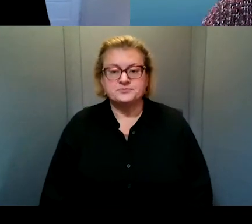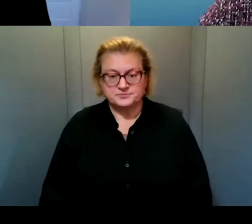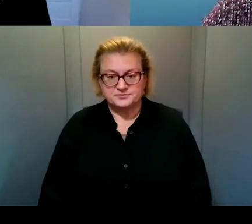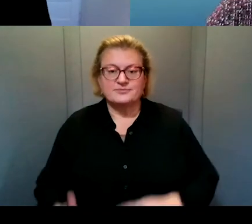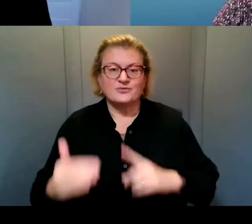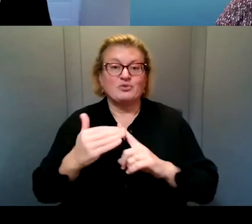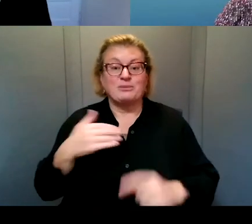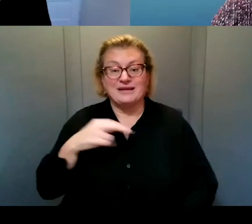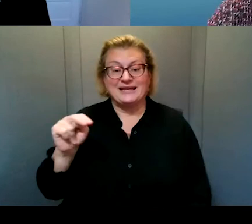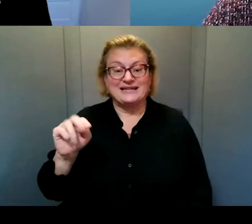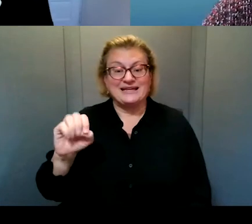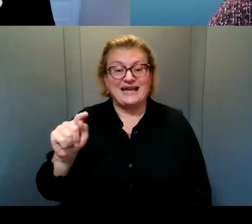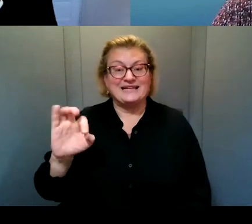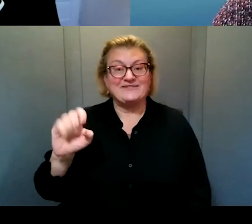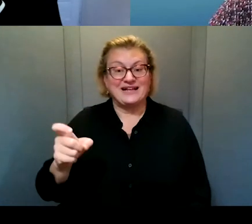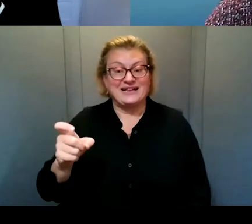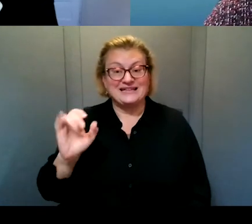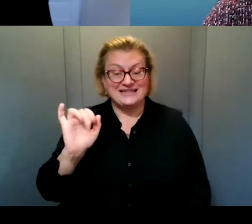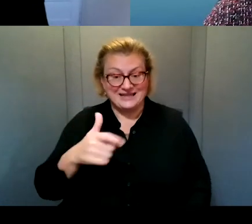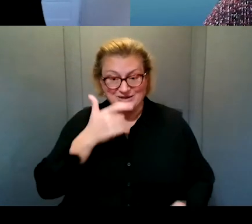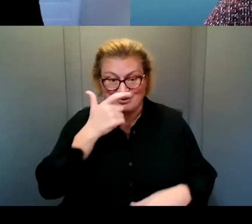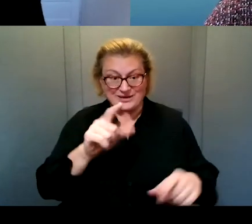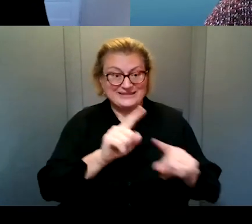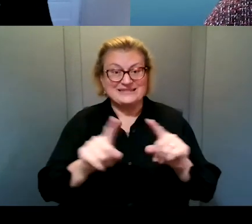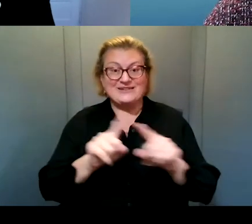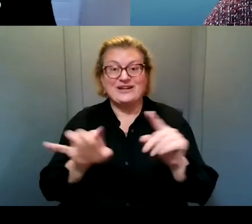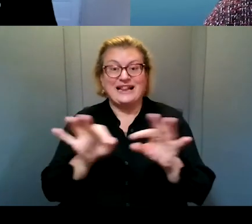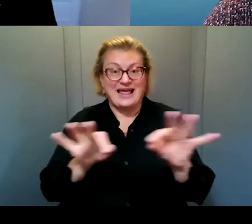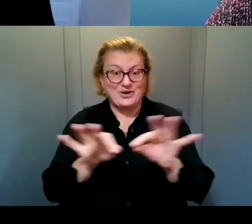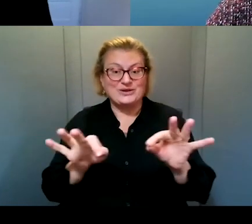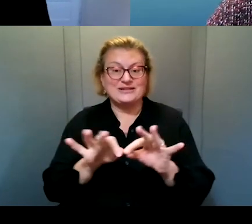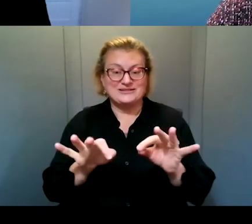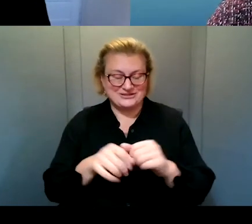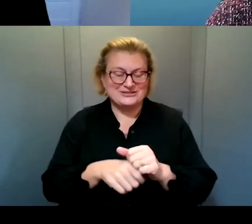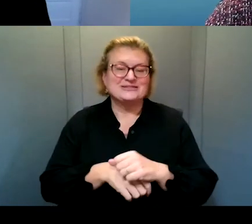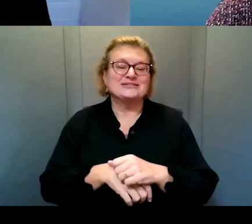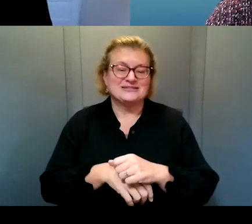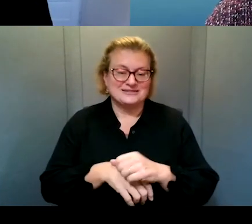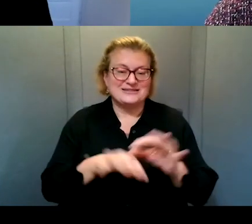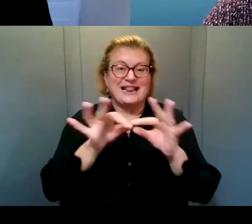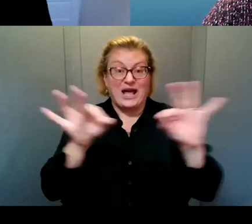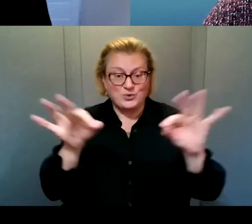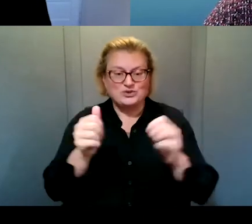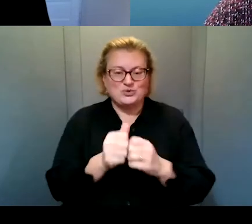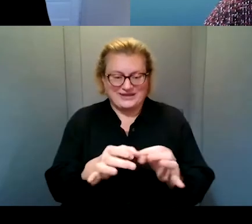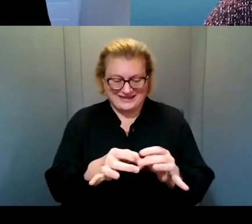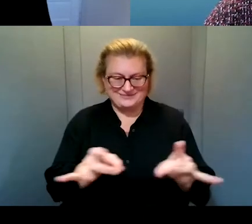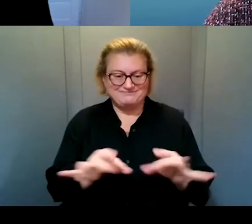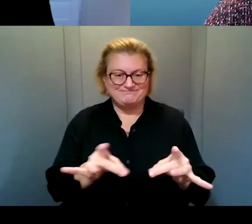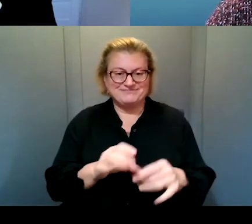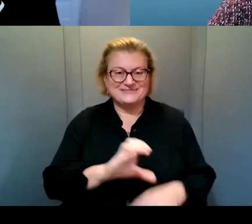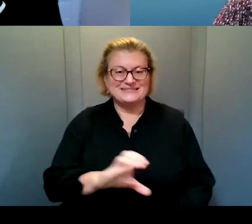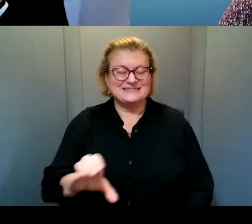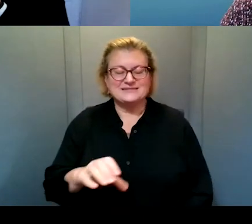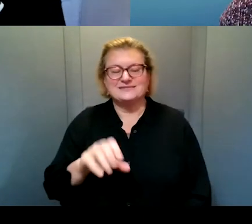Netflix and how many shows we can watch in various languages with the, with the subtitles. Yeah. It's fascinating how that's changed just in the last couple